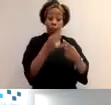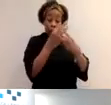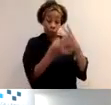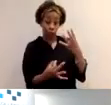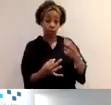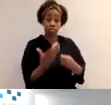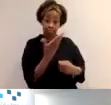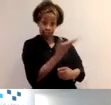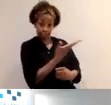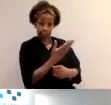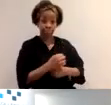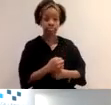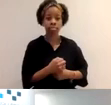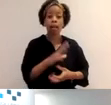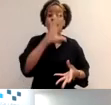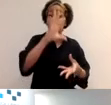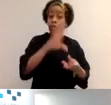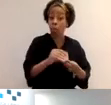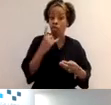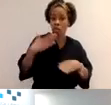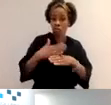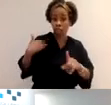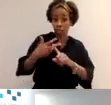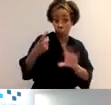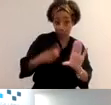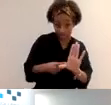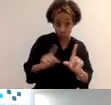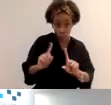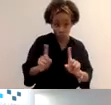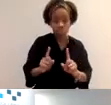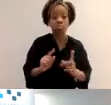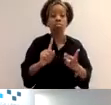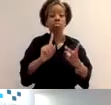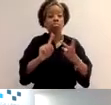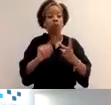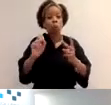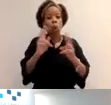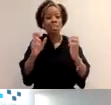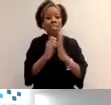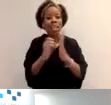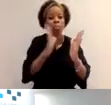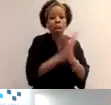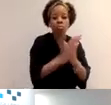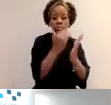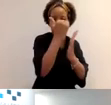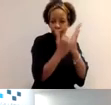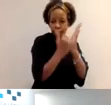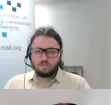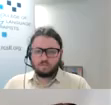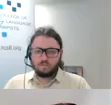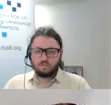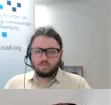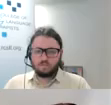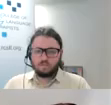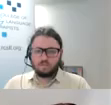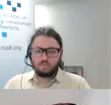statement of how you've met the standards of CPD, and evidence to support your statement and CPD claims. Note that the word counts say up